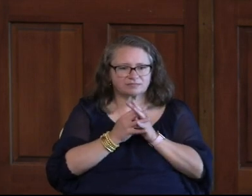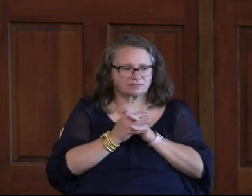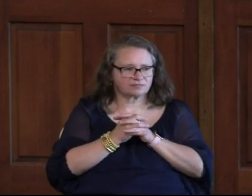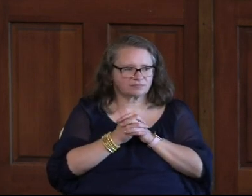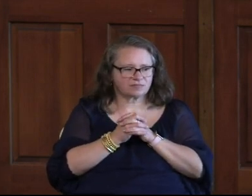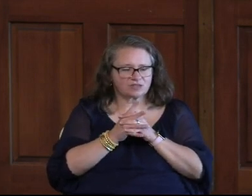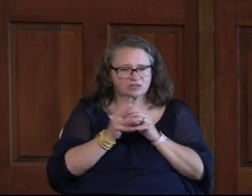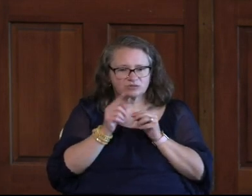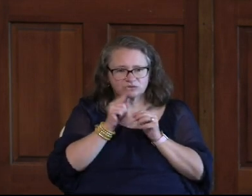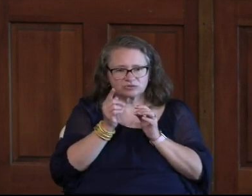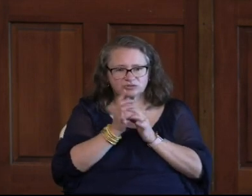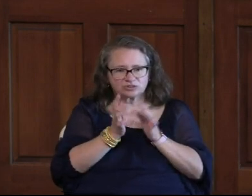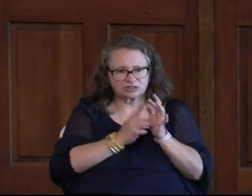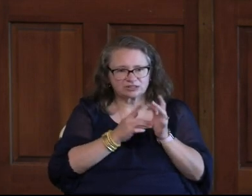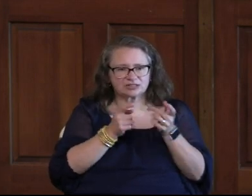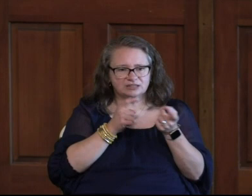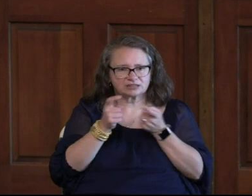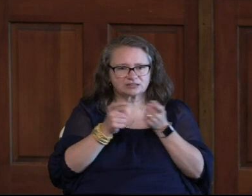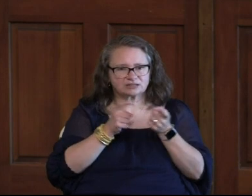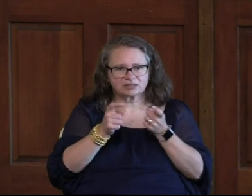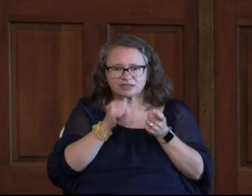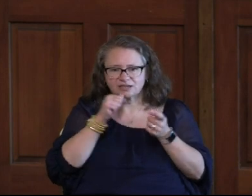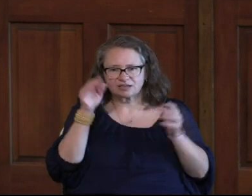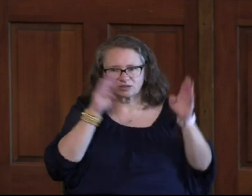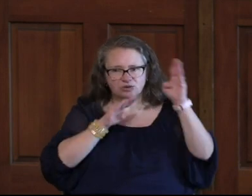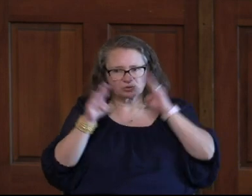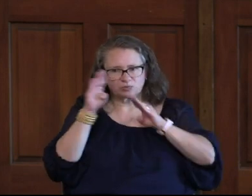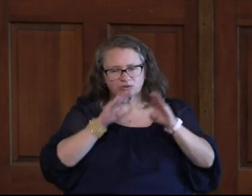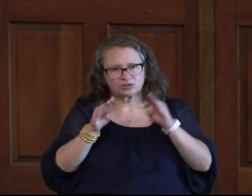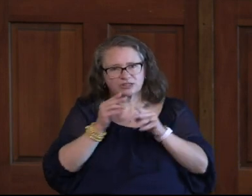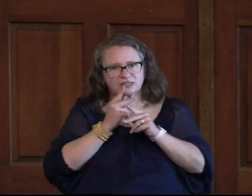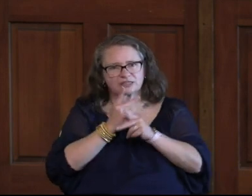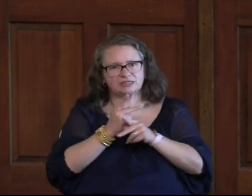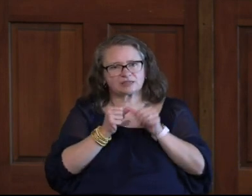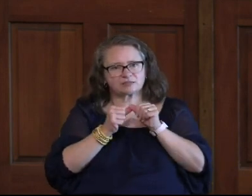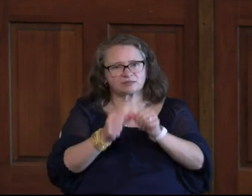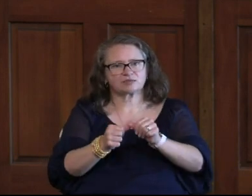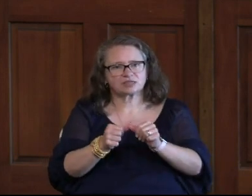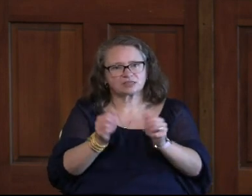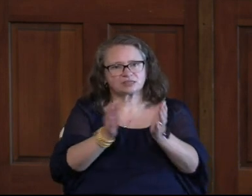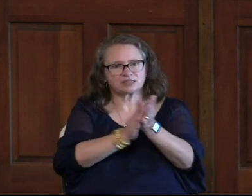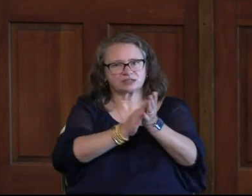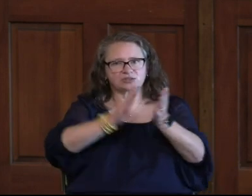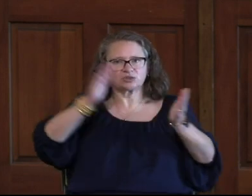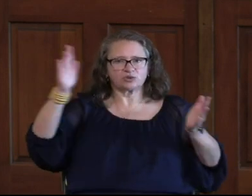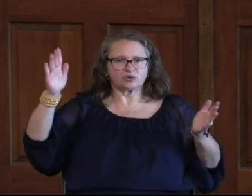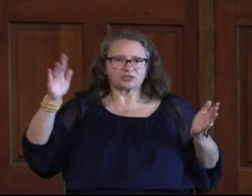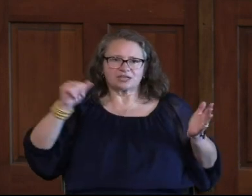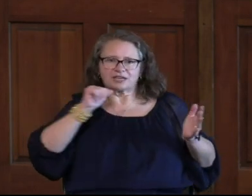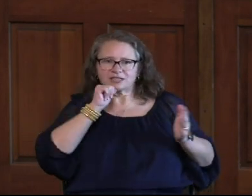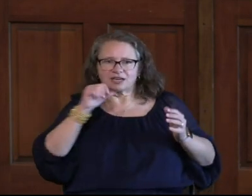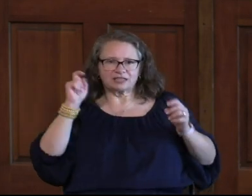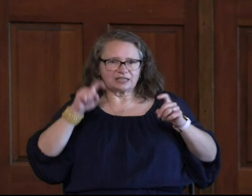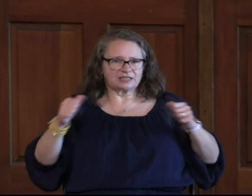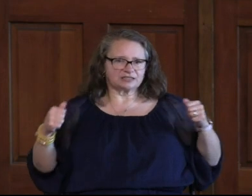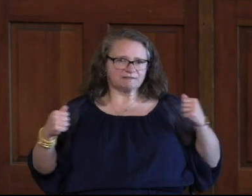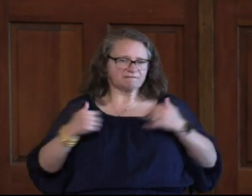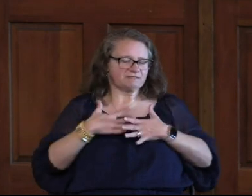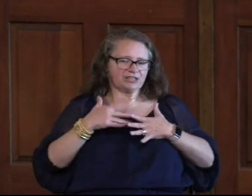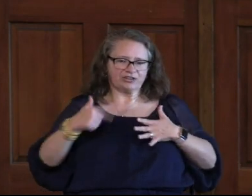The Truth Is Jesus Is Sovereign So I Don't Have To Worry Let's Keep Going Jesus Is Glorious I Don't Have To Fear Others